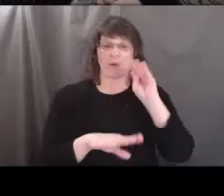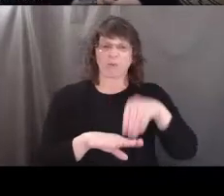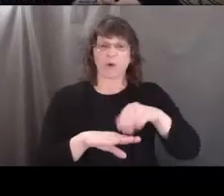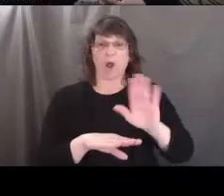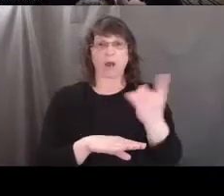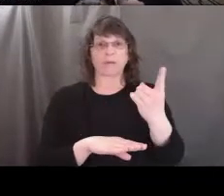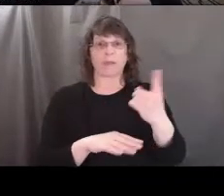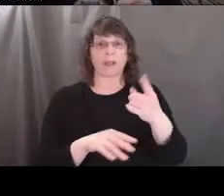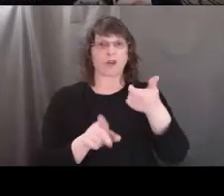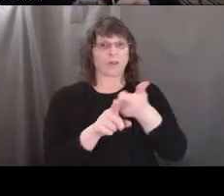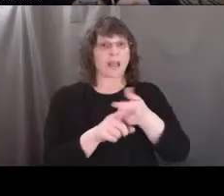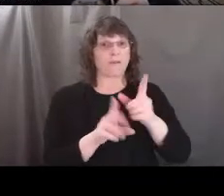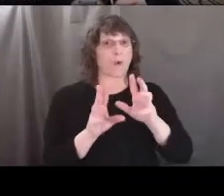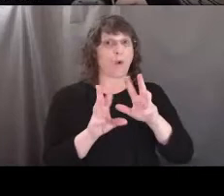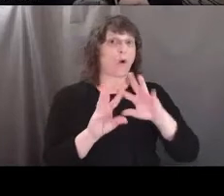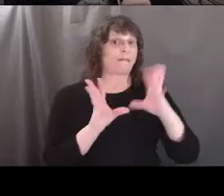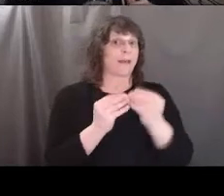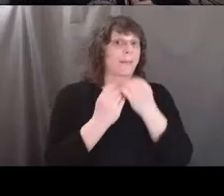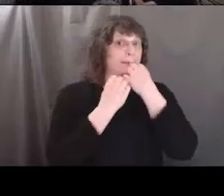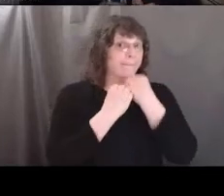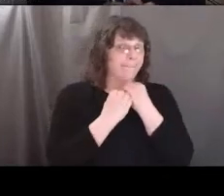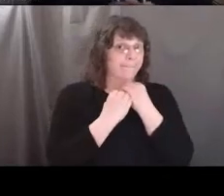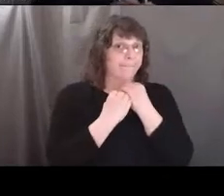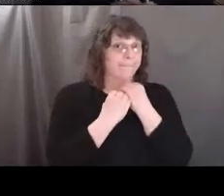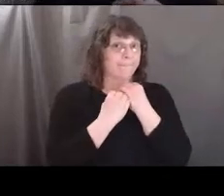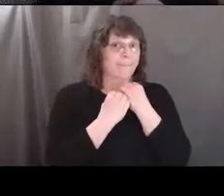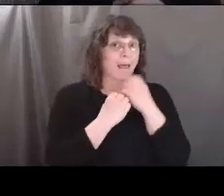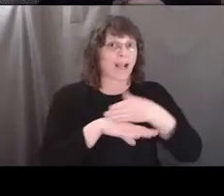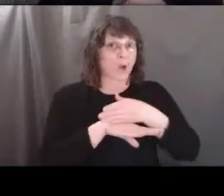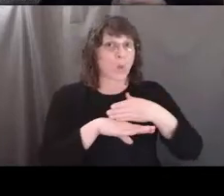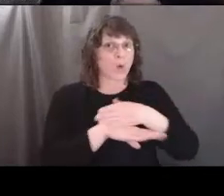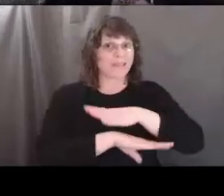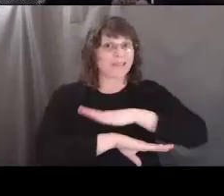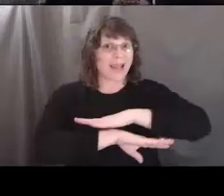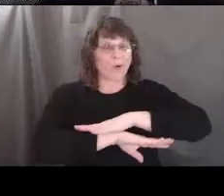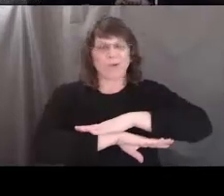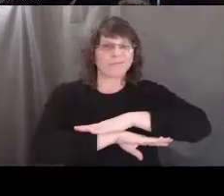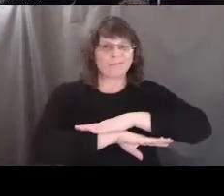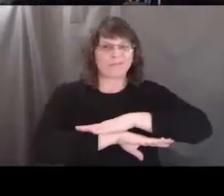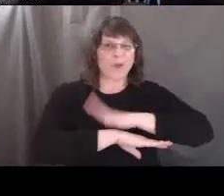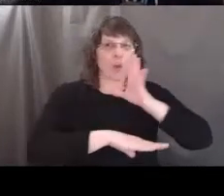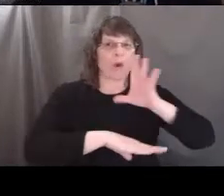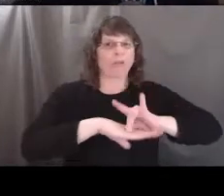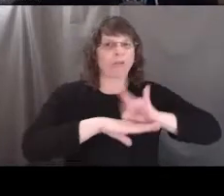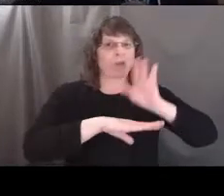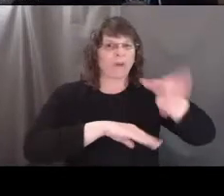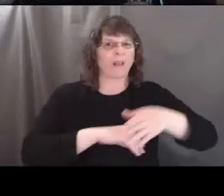that you or your family cares about, such as your wooden table, will stain.